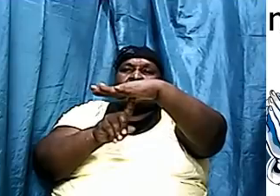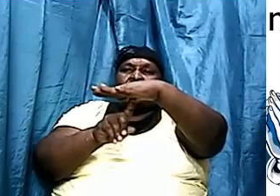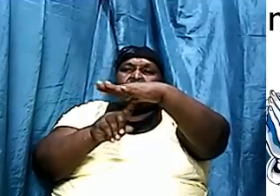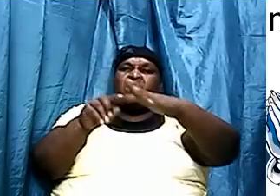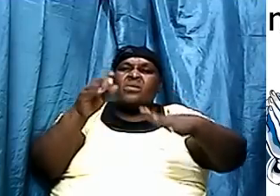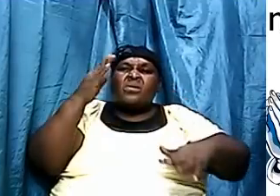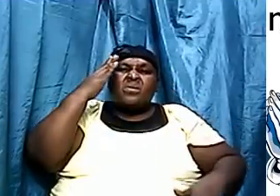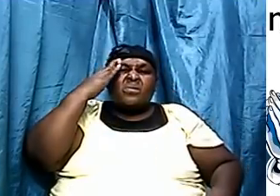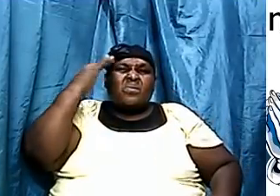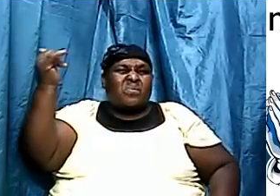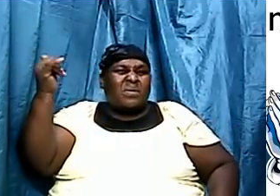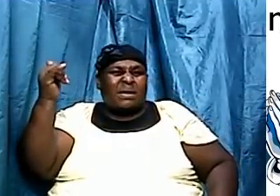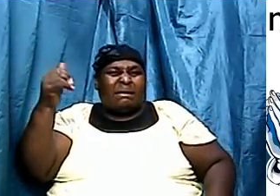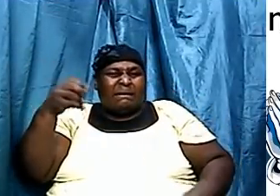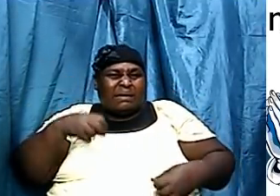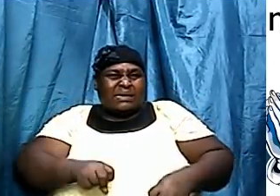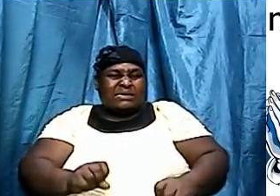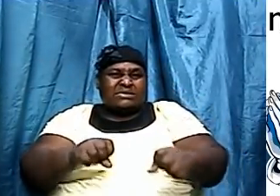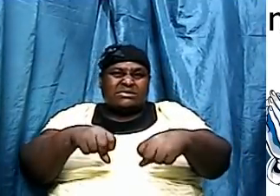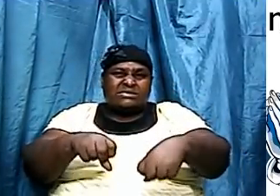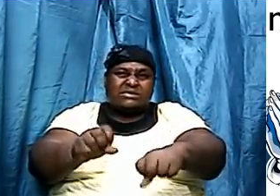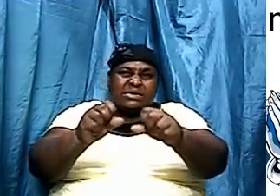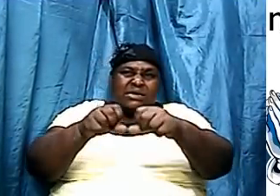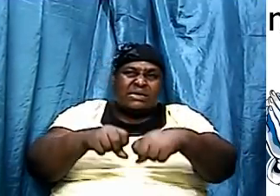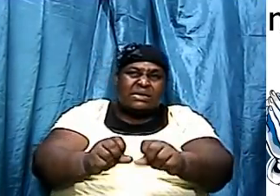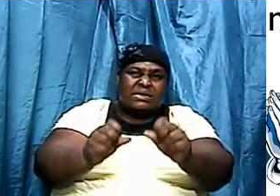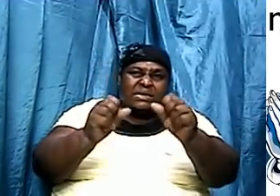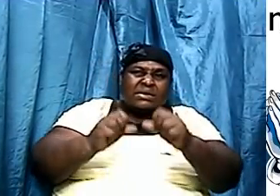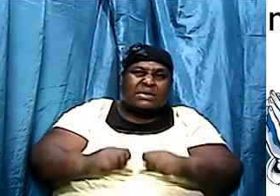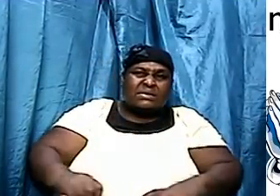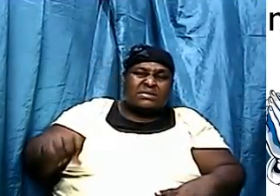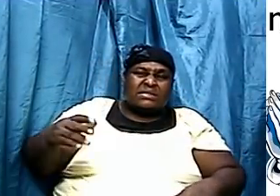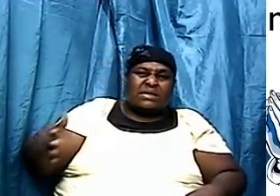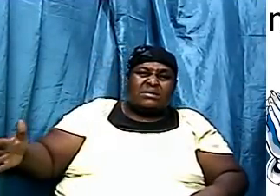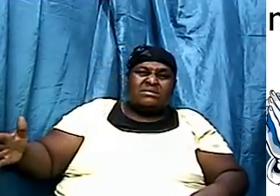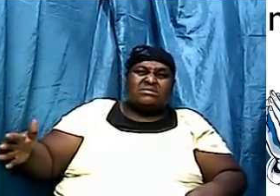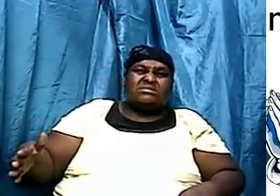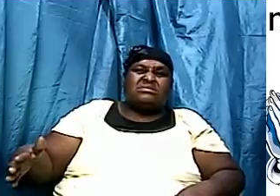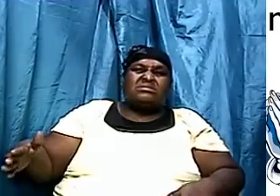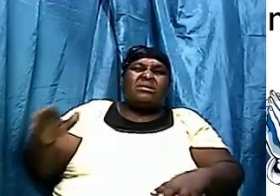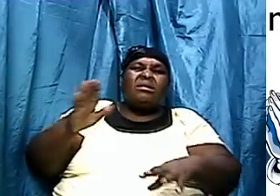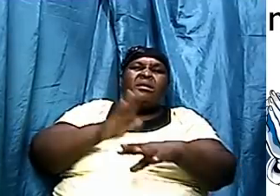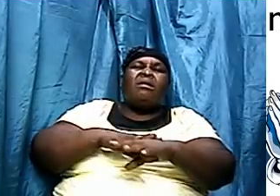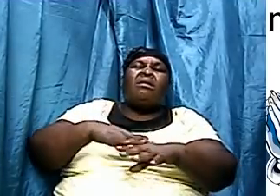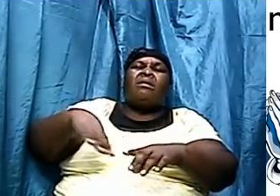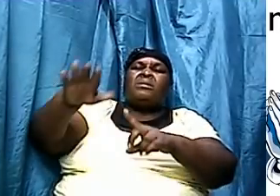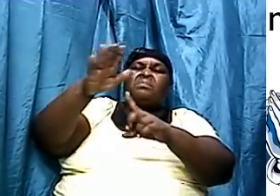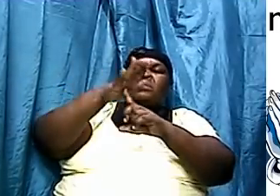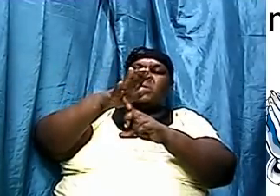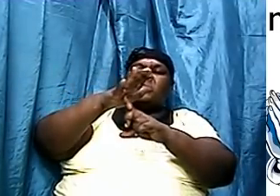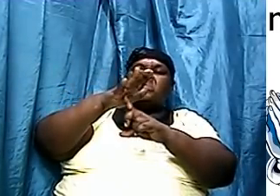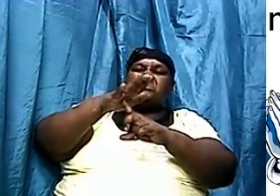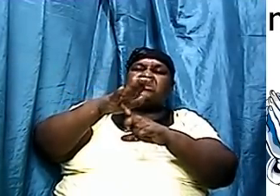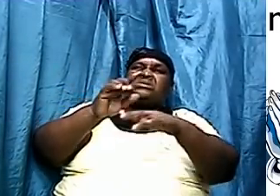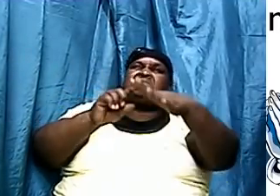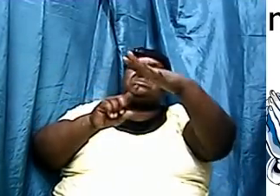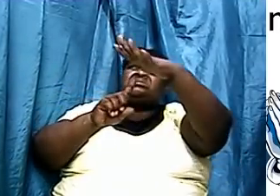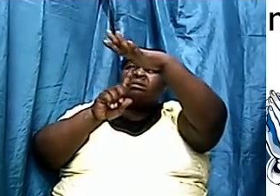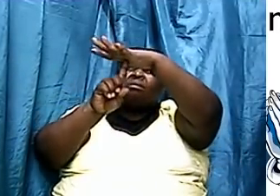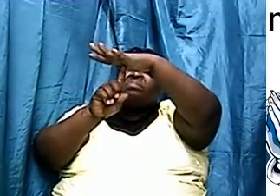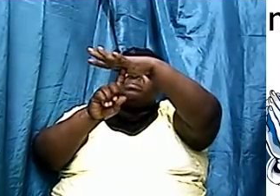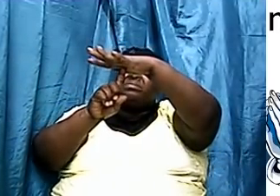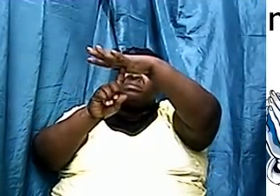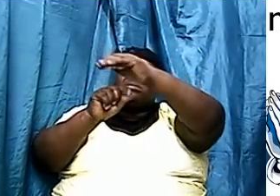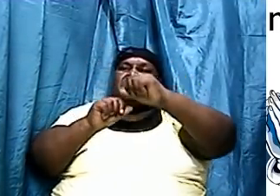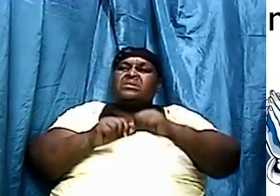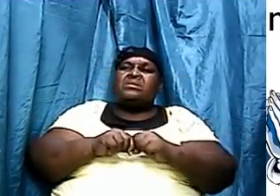fossils be on mountain tops it indicates that the mountains were